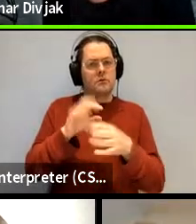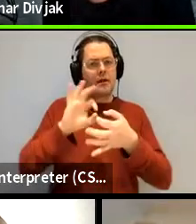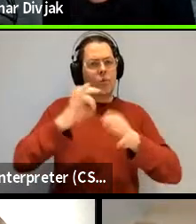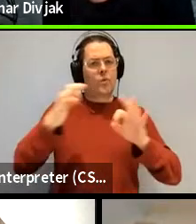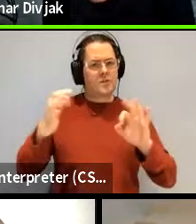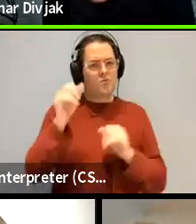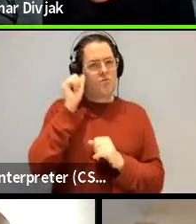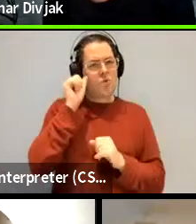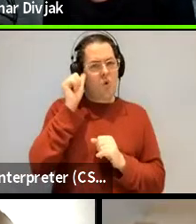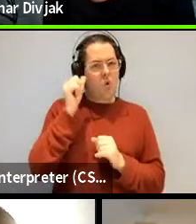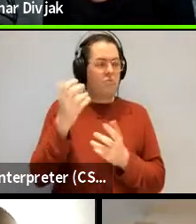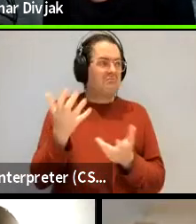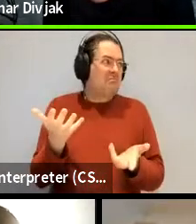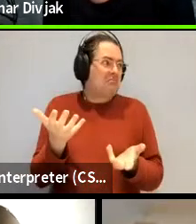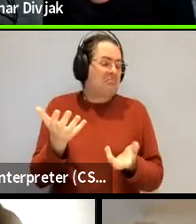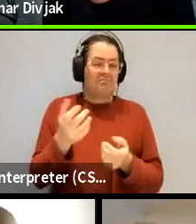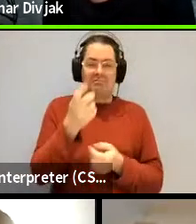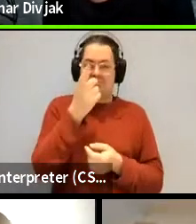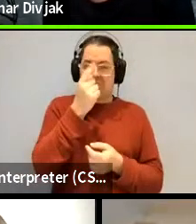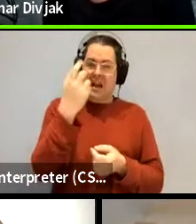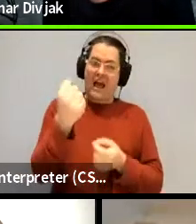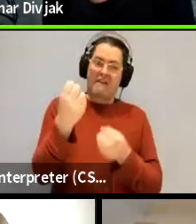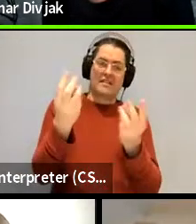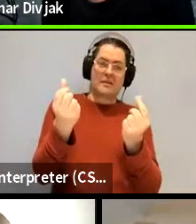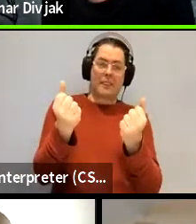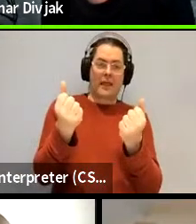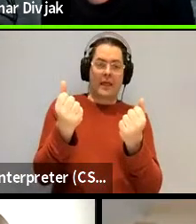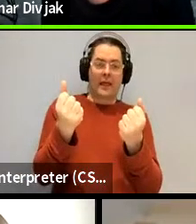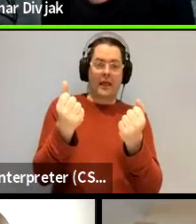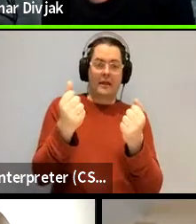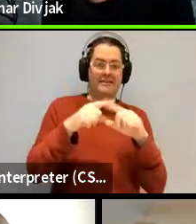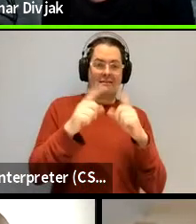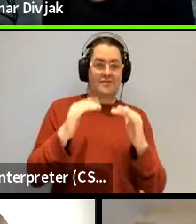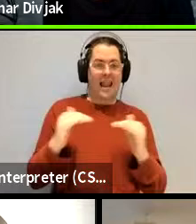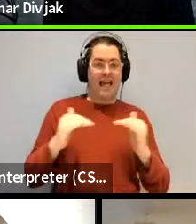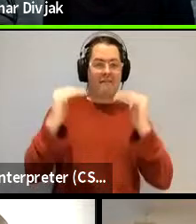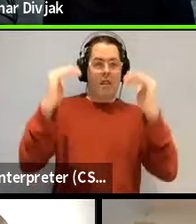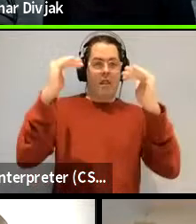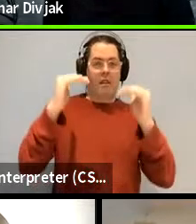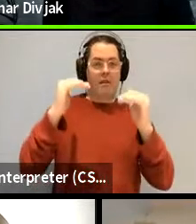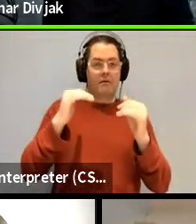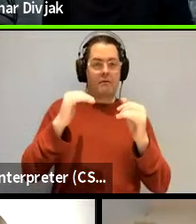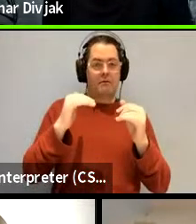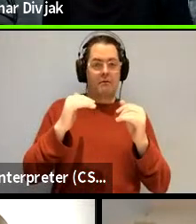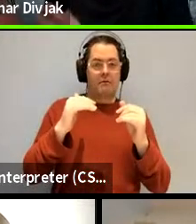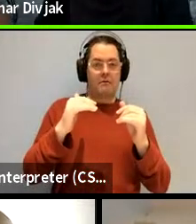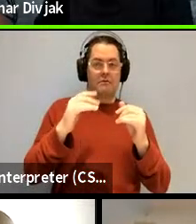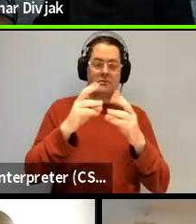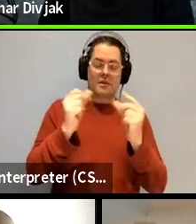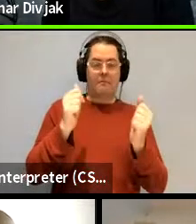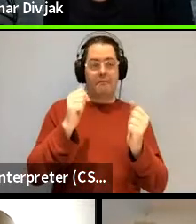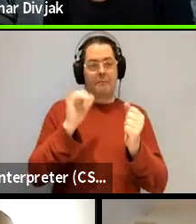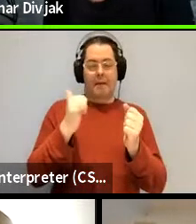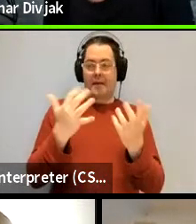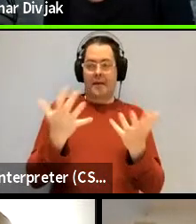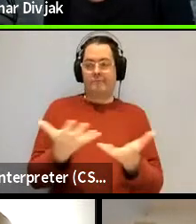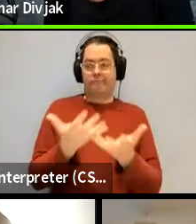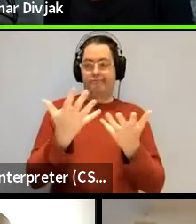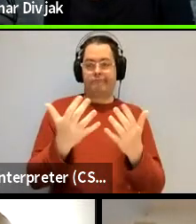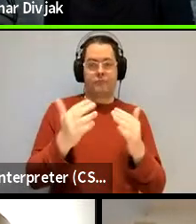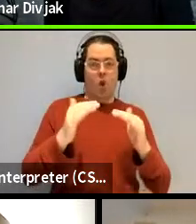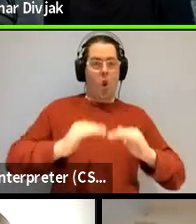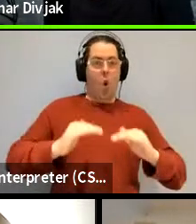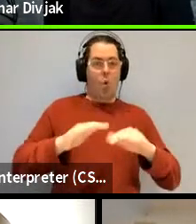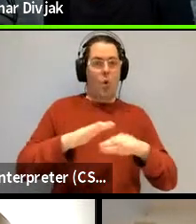acknowledge that things can exist simultaneously at different levels of abstraction at the very low level that was illustrated